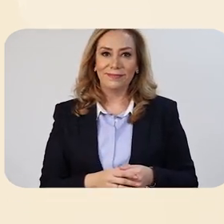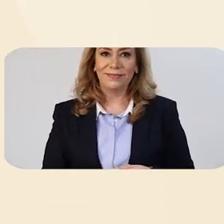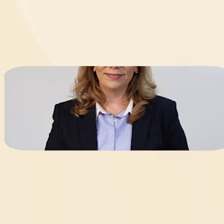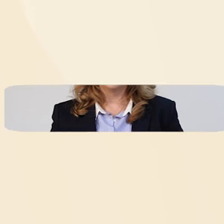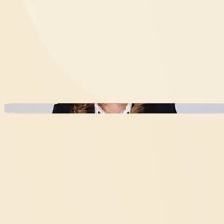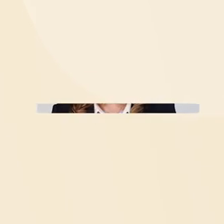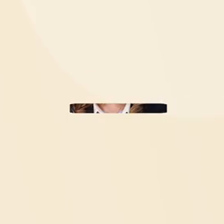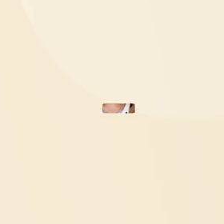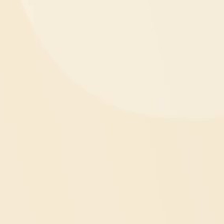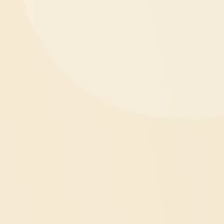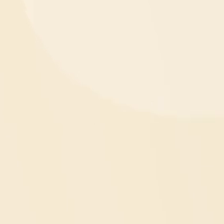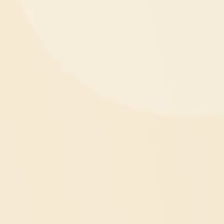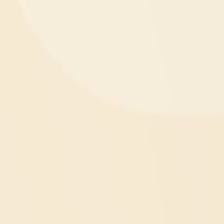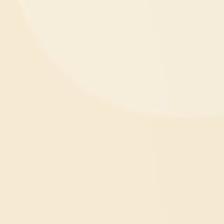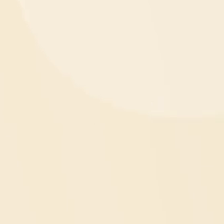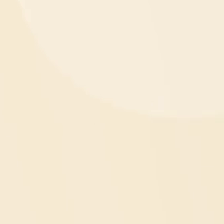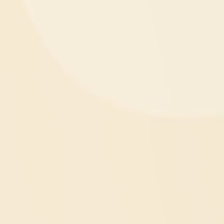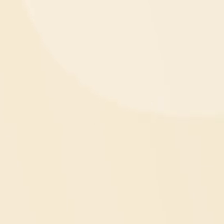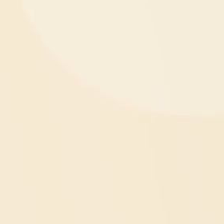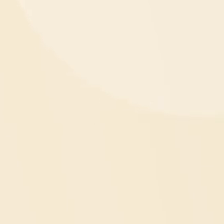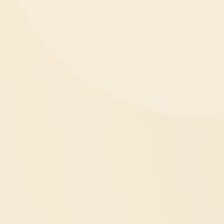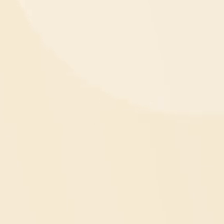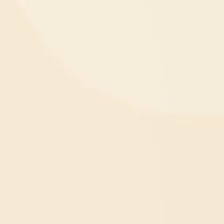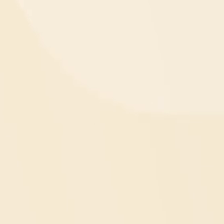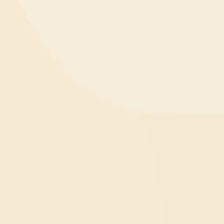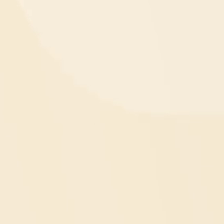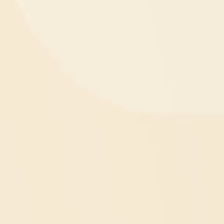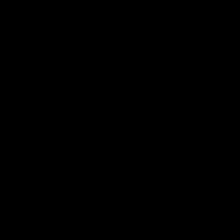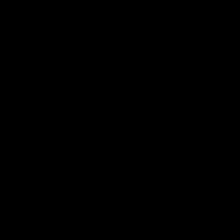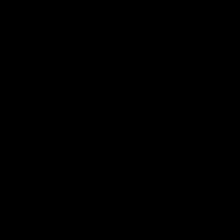please contact intermediary more visit Follow